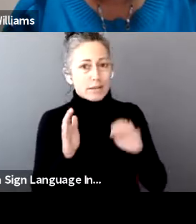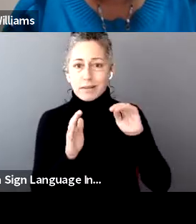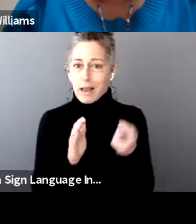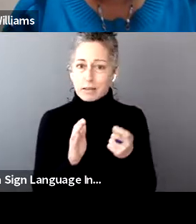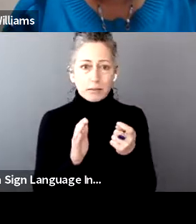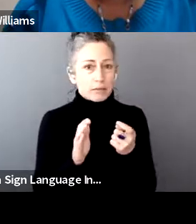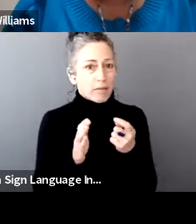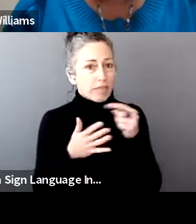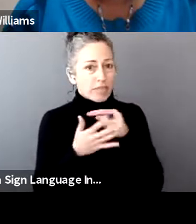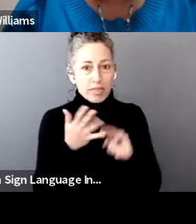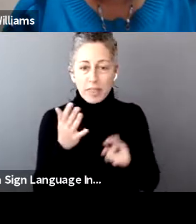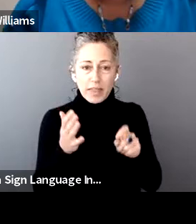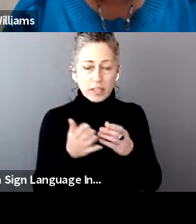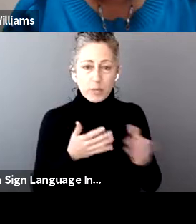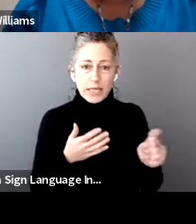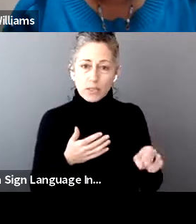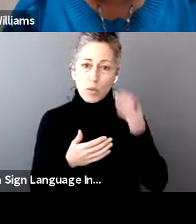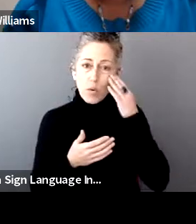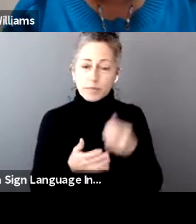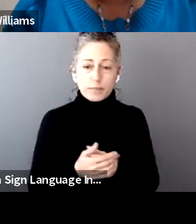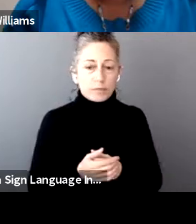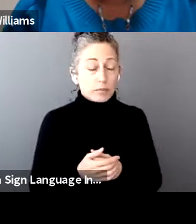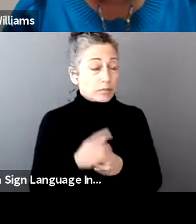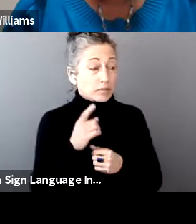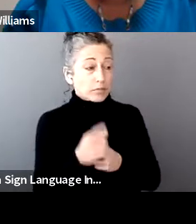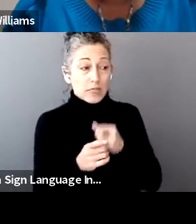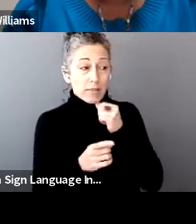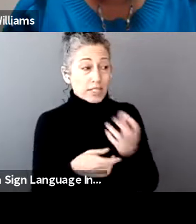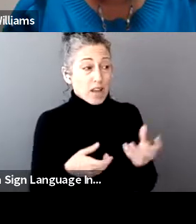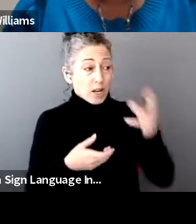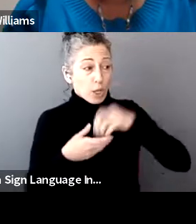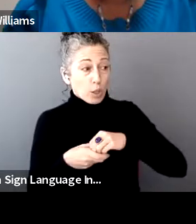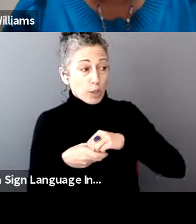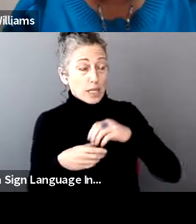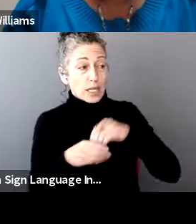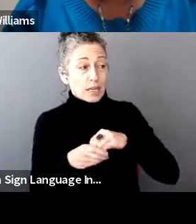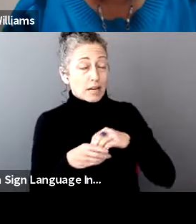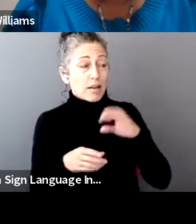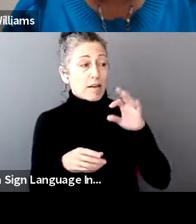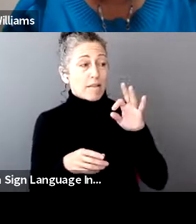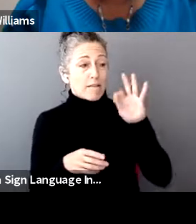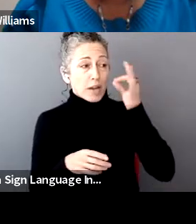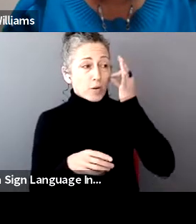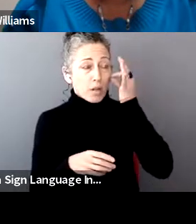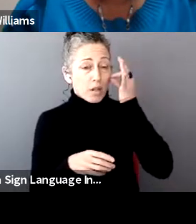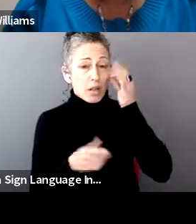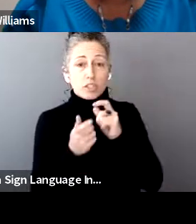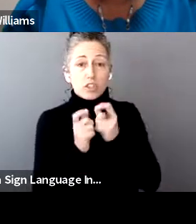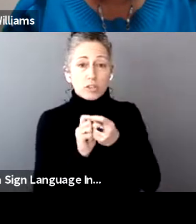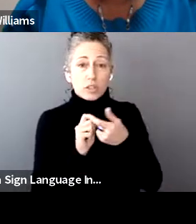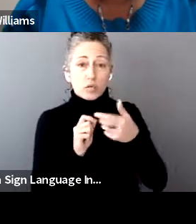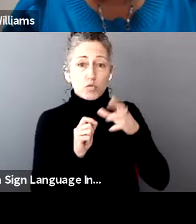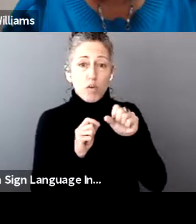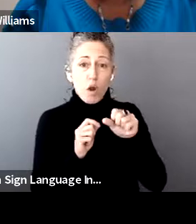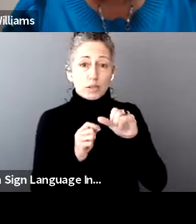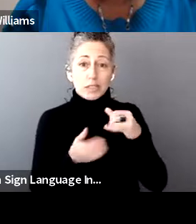aware of? As long as it's not included in their federal adjusted gross income that they start the Illinois return with, there's no